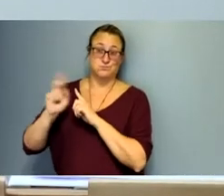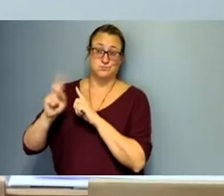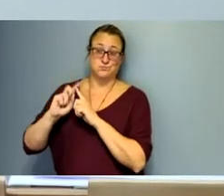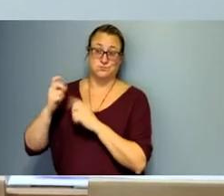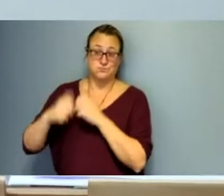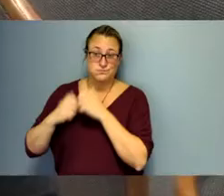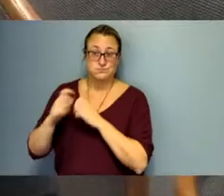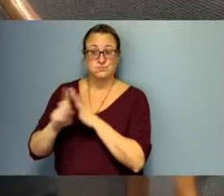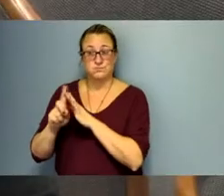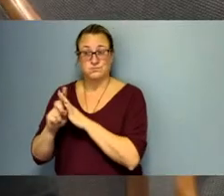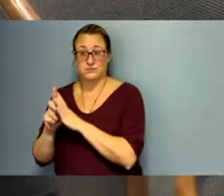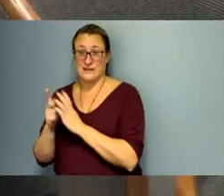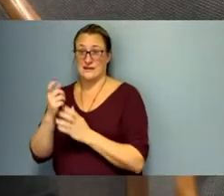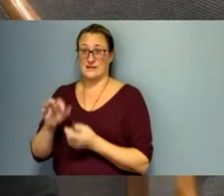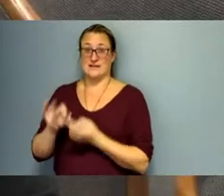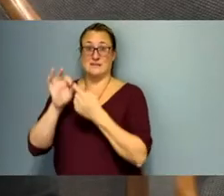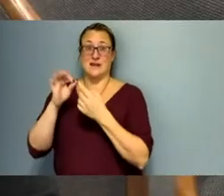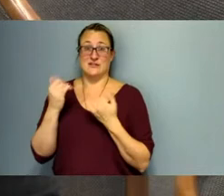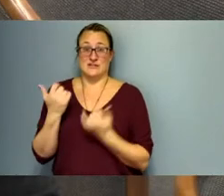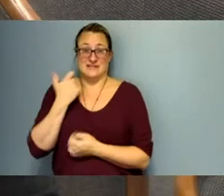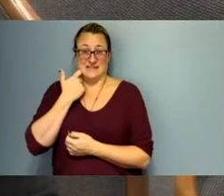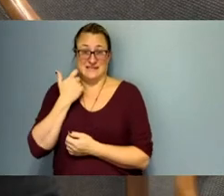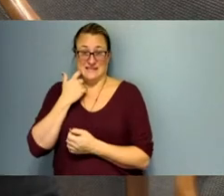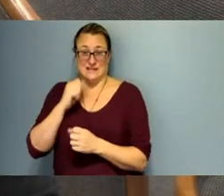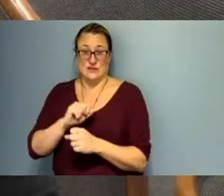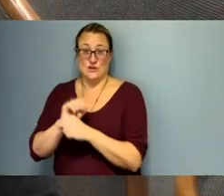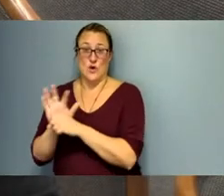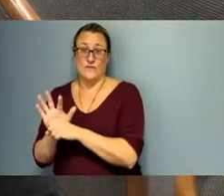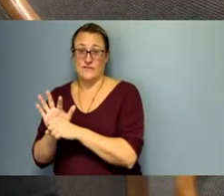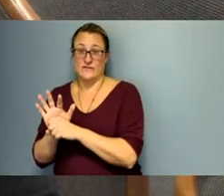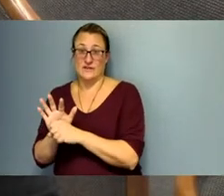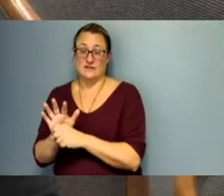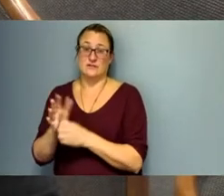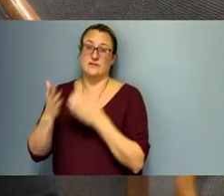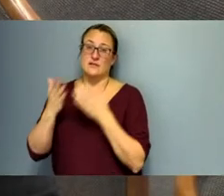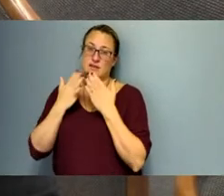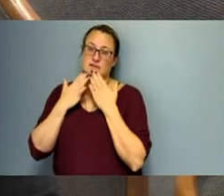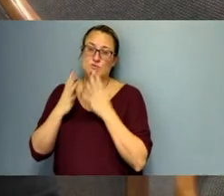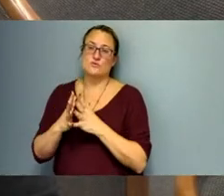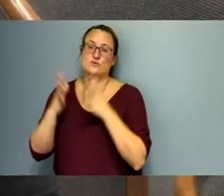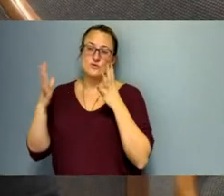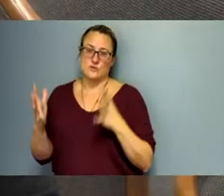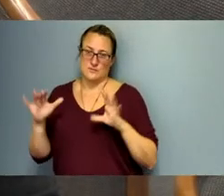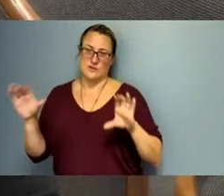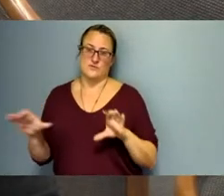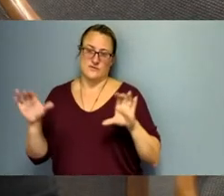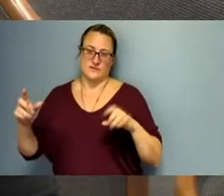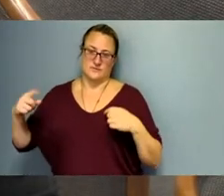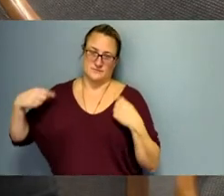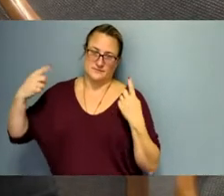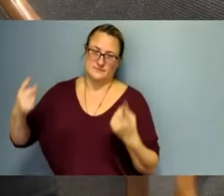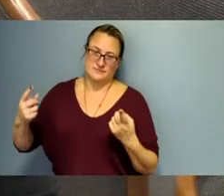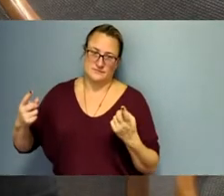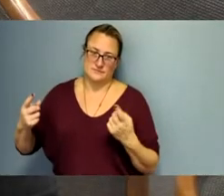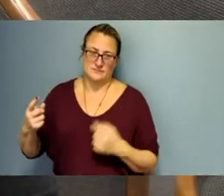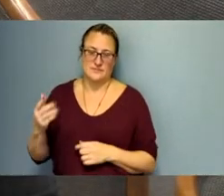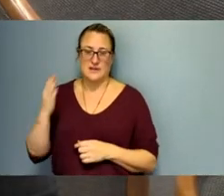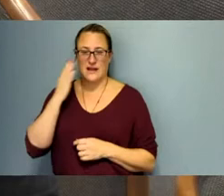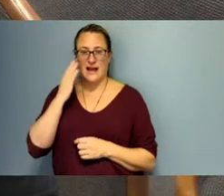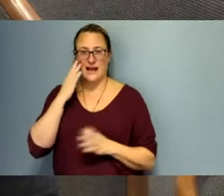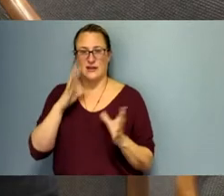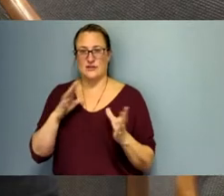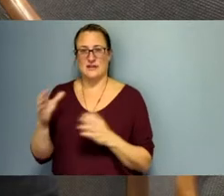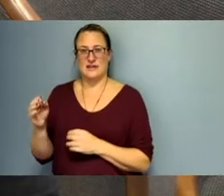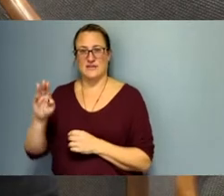most recently COVID. And we can't thank you enough for all that you've done. She, I know you're not leaving until March.